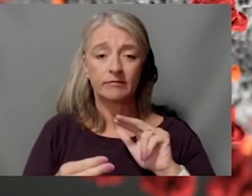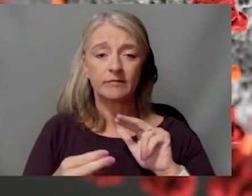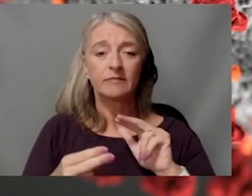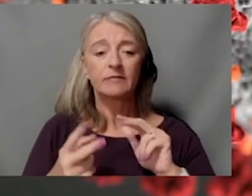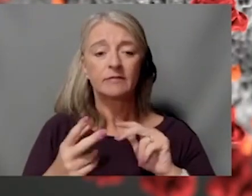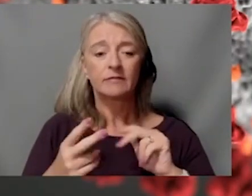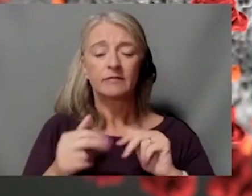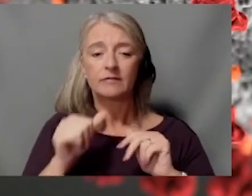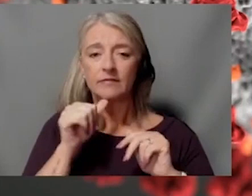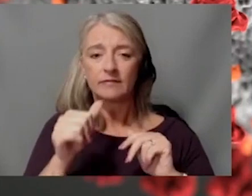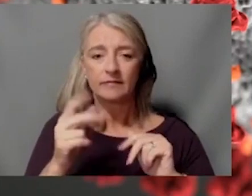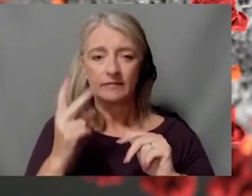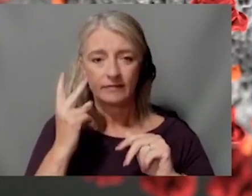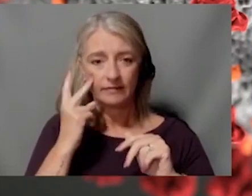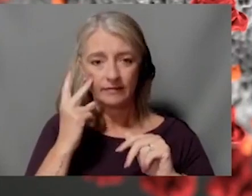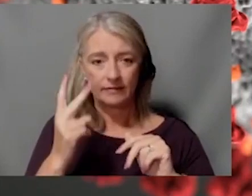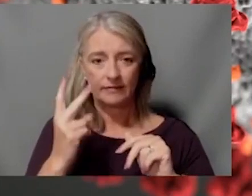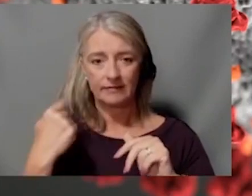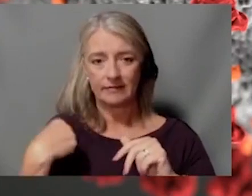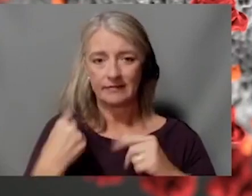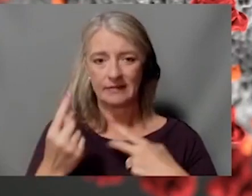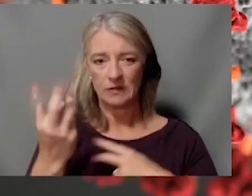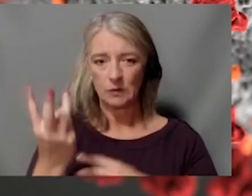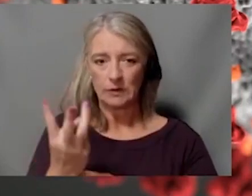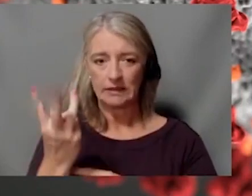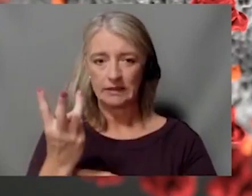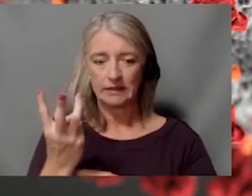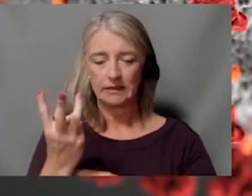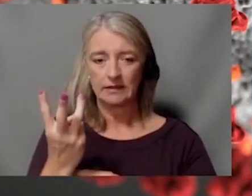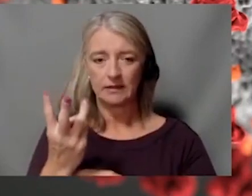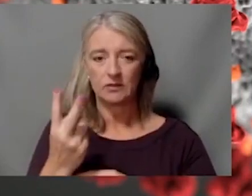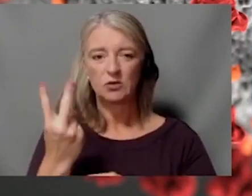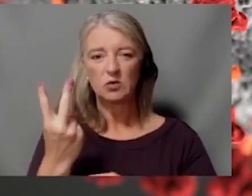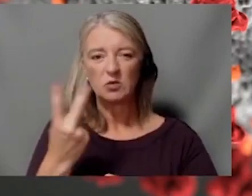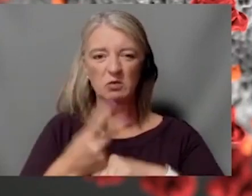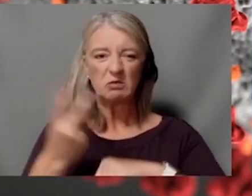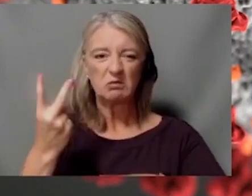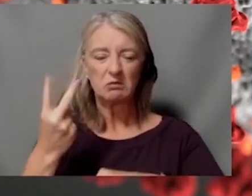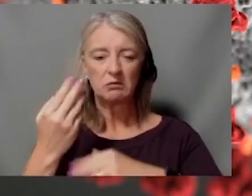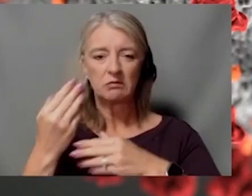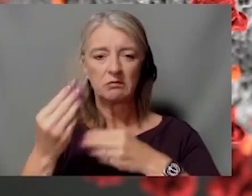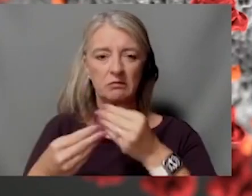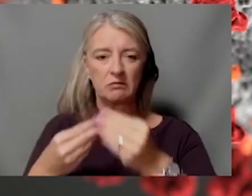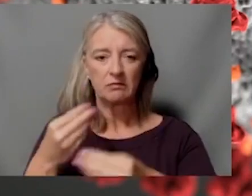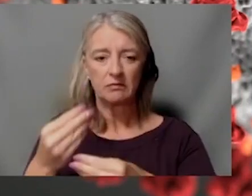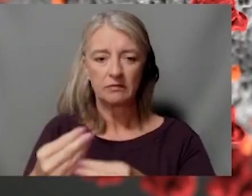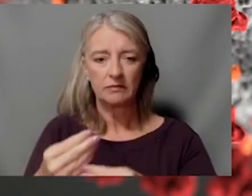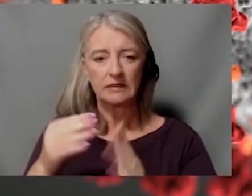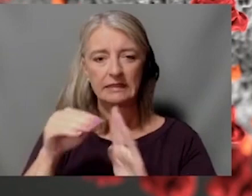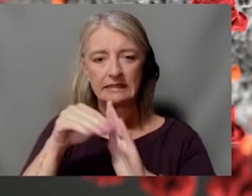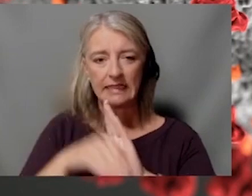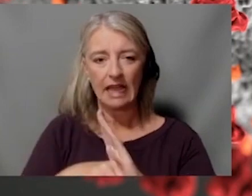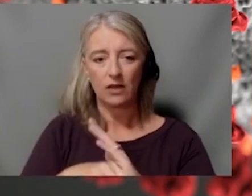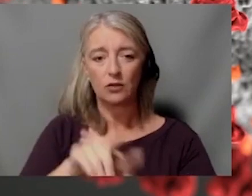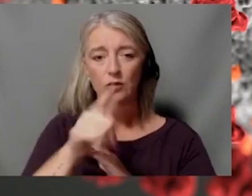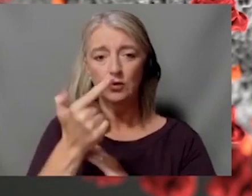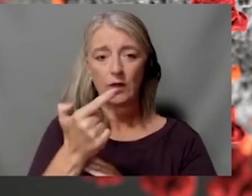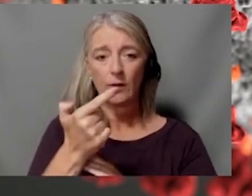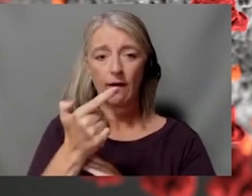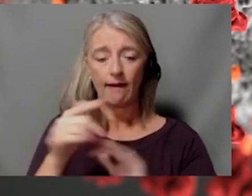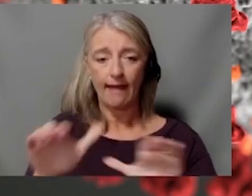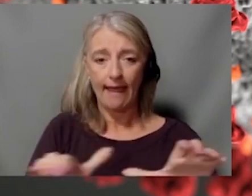since Wednesday, but the couple day trend looks like it's going down 21 active infections now, two in the ICU,